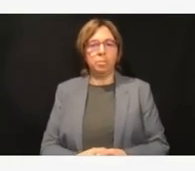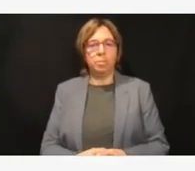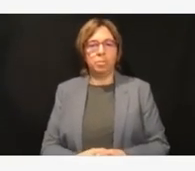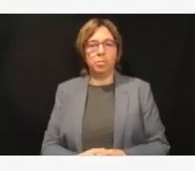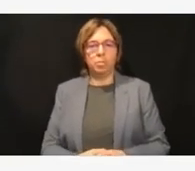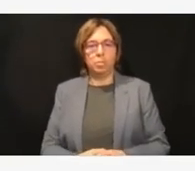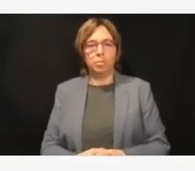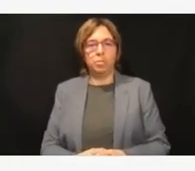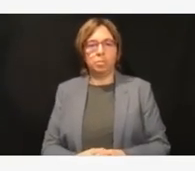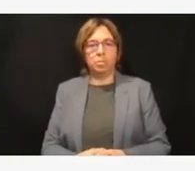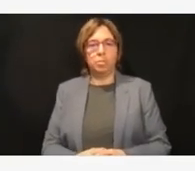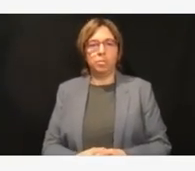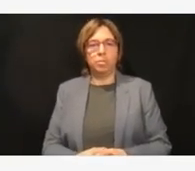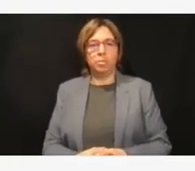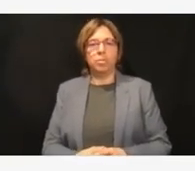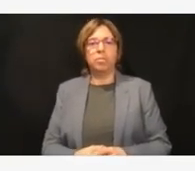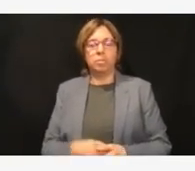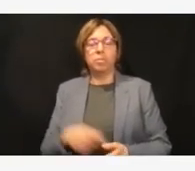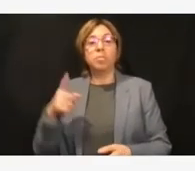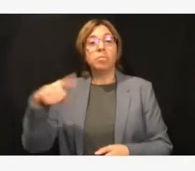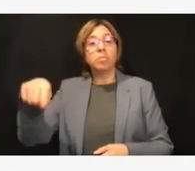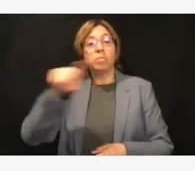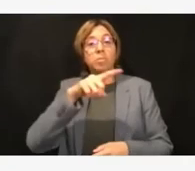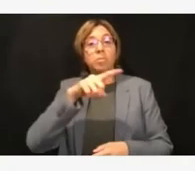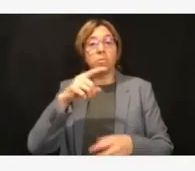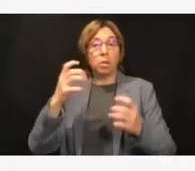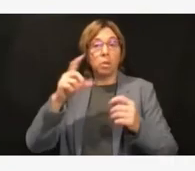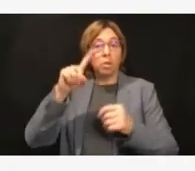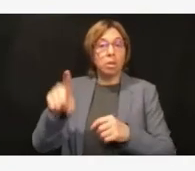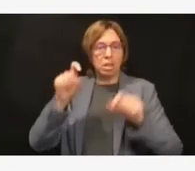done. First hand I see up is Audrey Dutton.